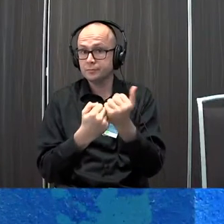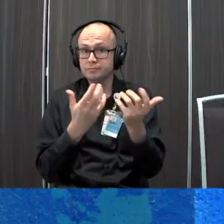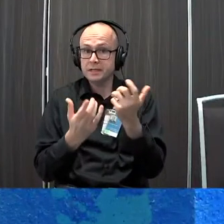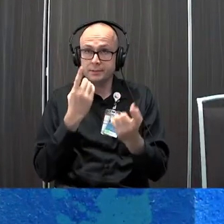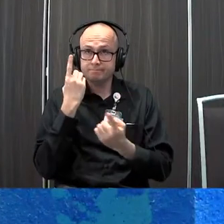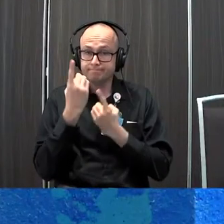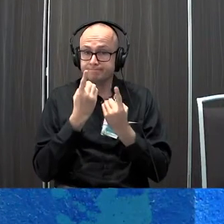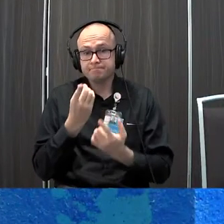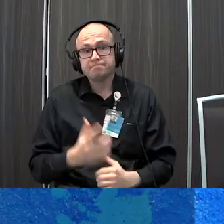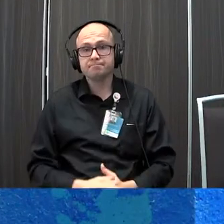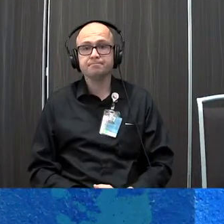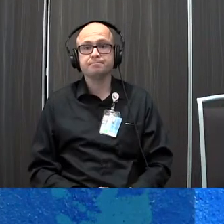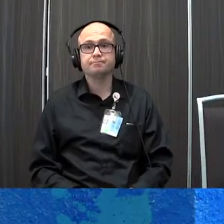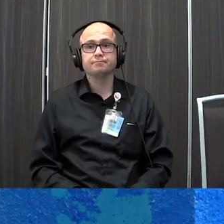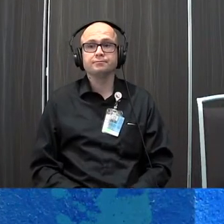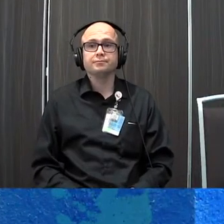consider